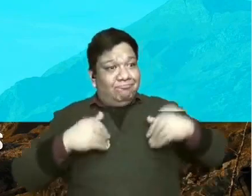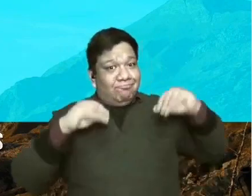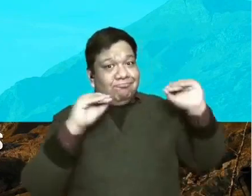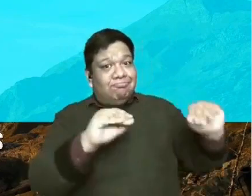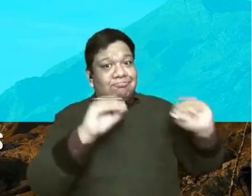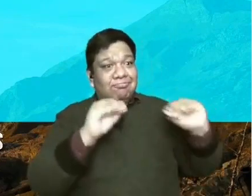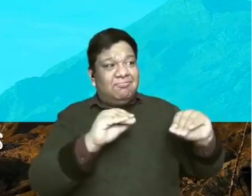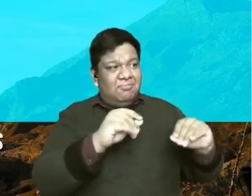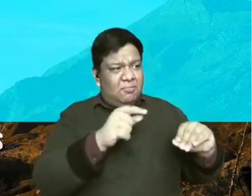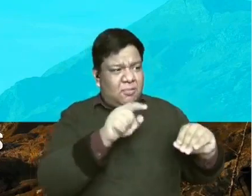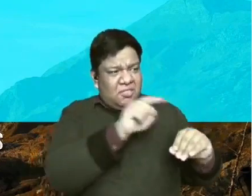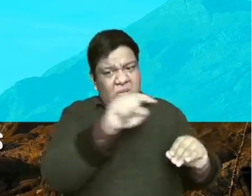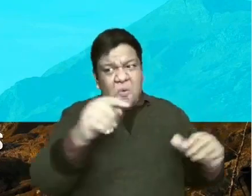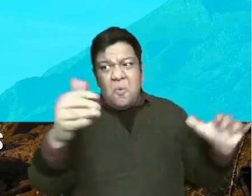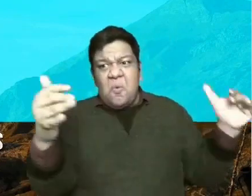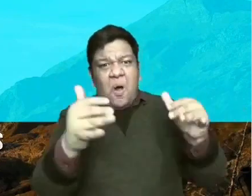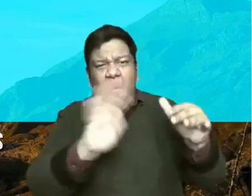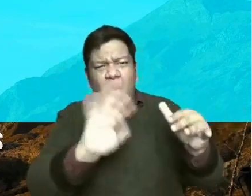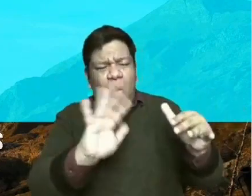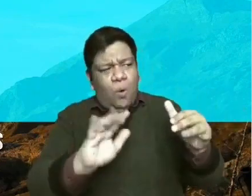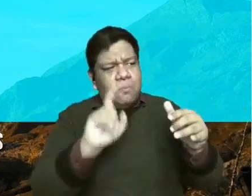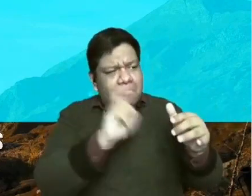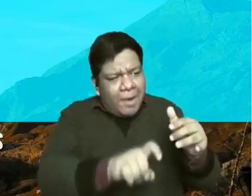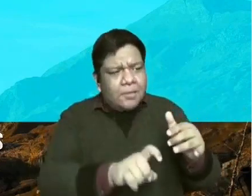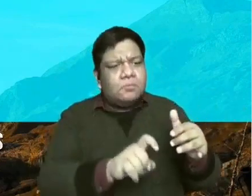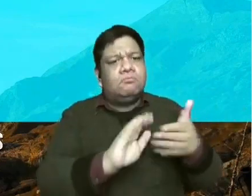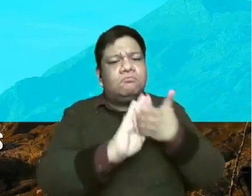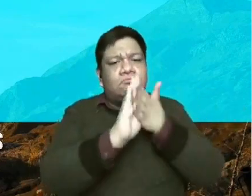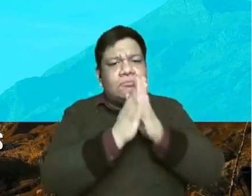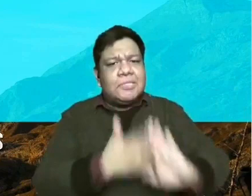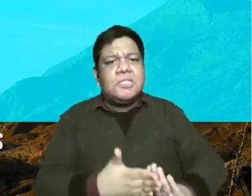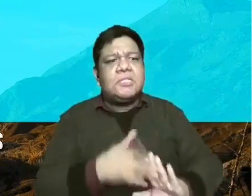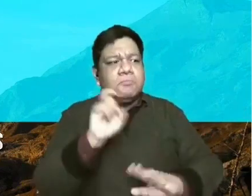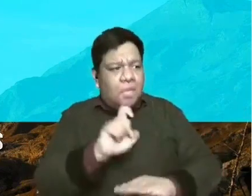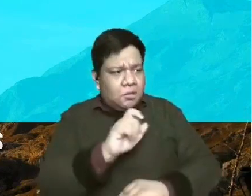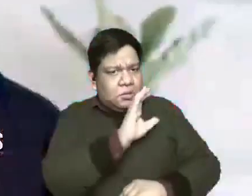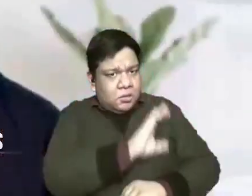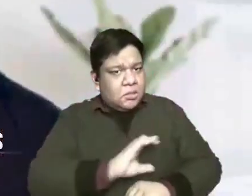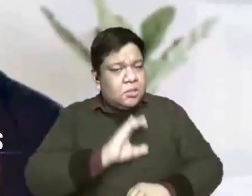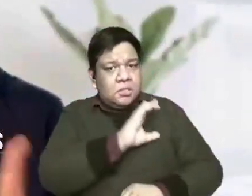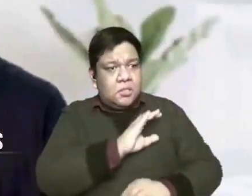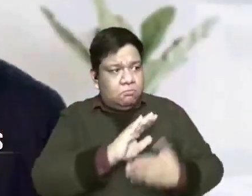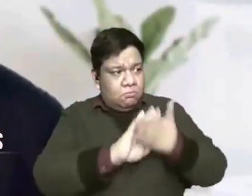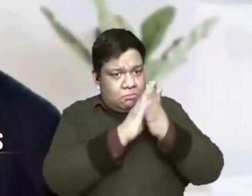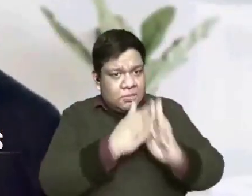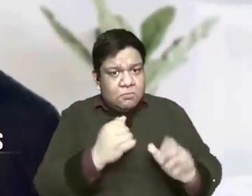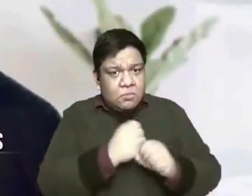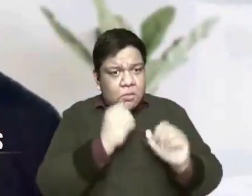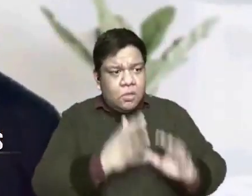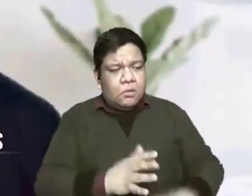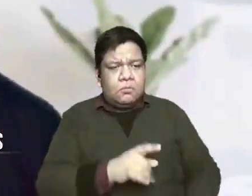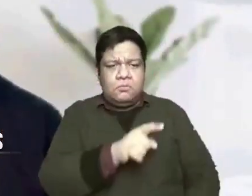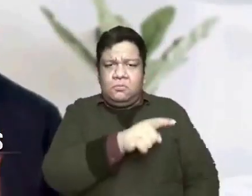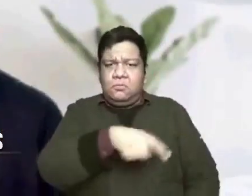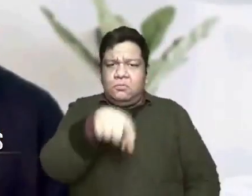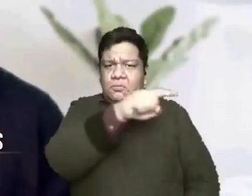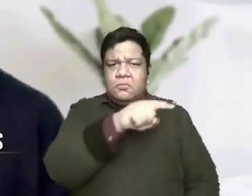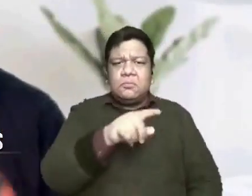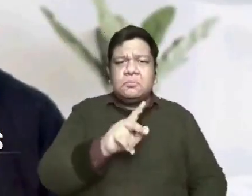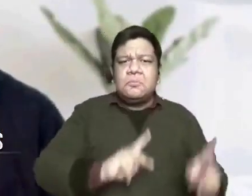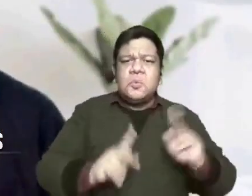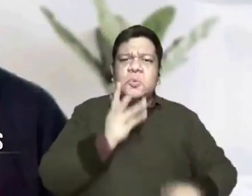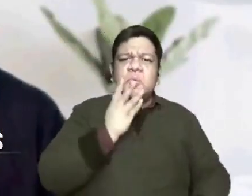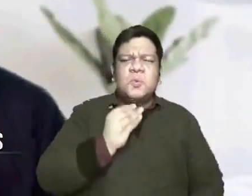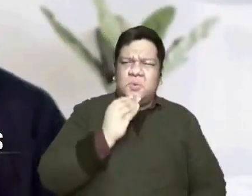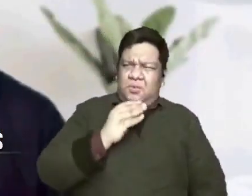teaching not to make war with others, but instead cultivate the character of a peacemaker, this was